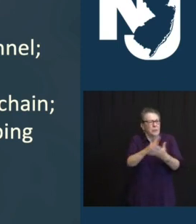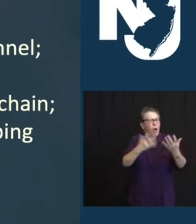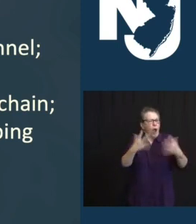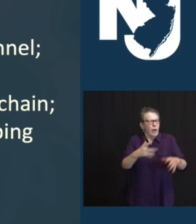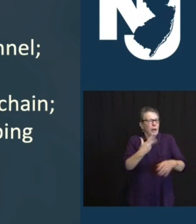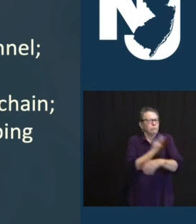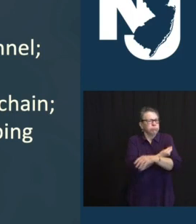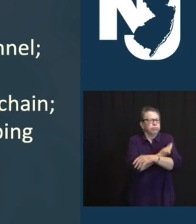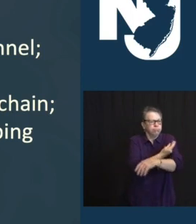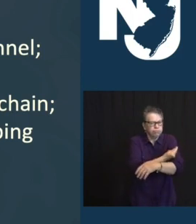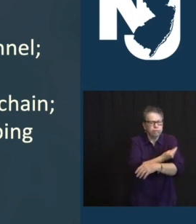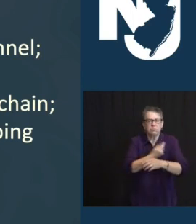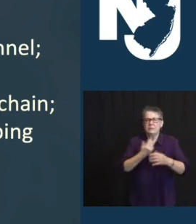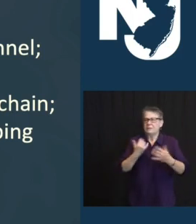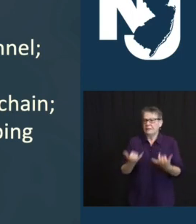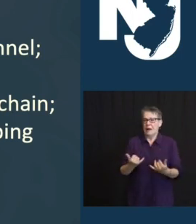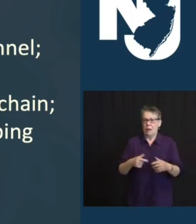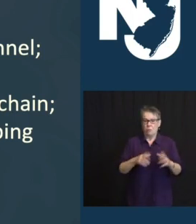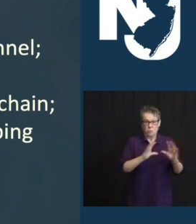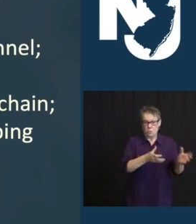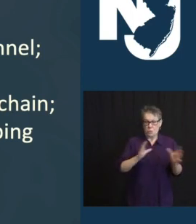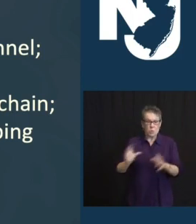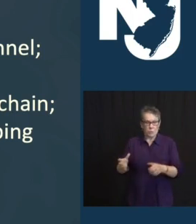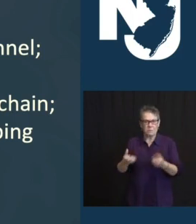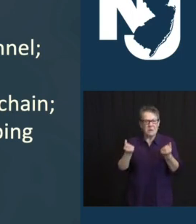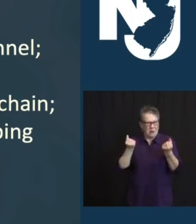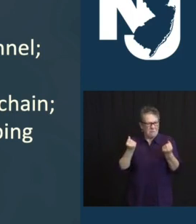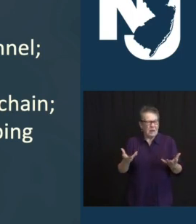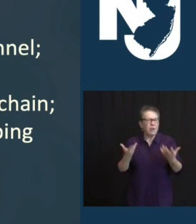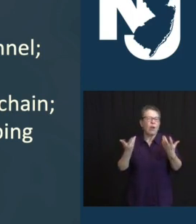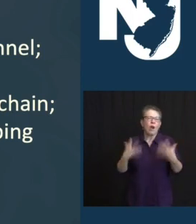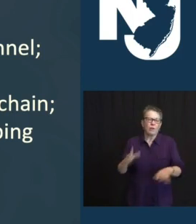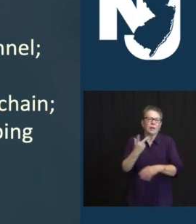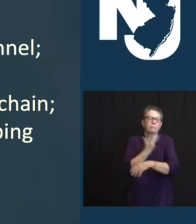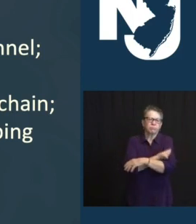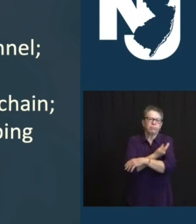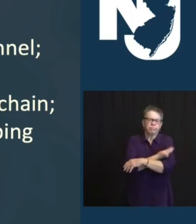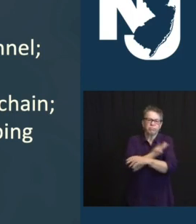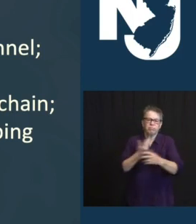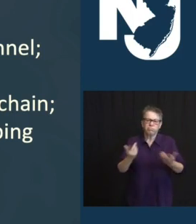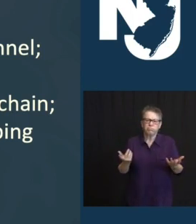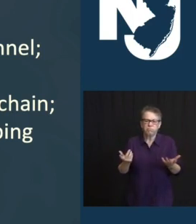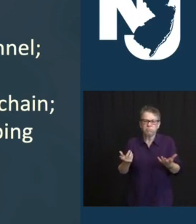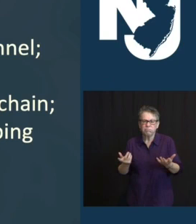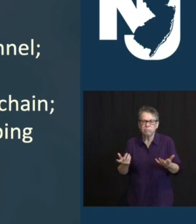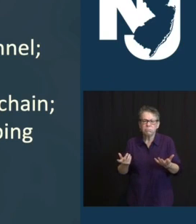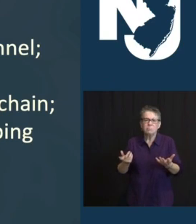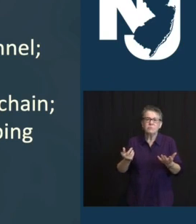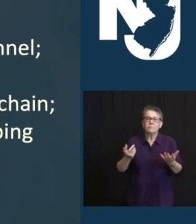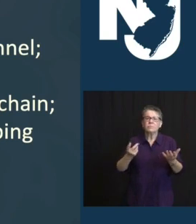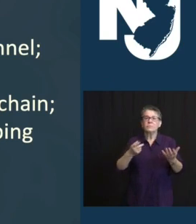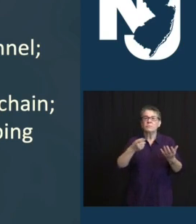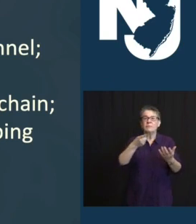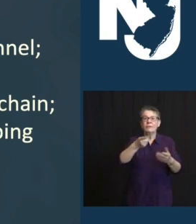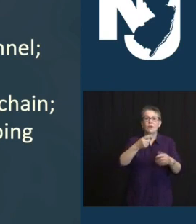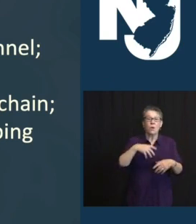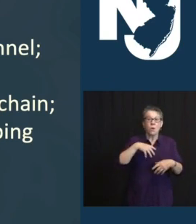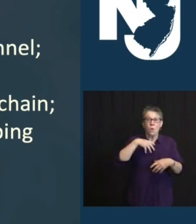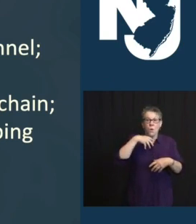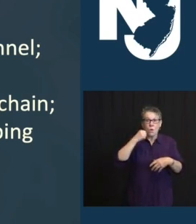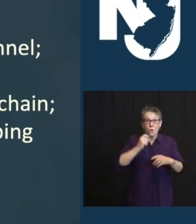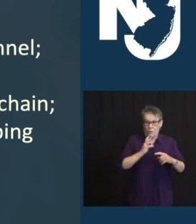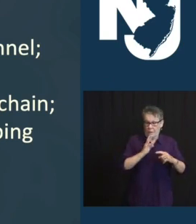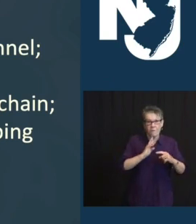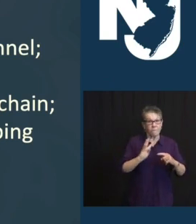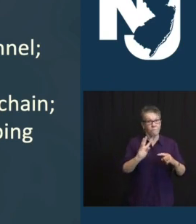FOLKS WHO HAVE ALREADY BEEN VACCINATED. SO, TO PUT IT THIS WAY, IF YOU'RE 40 YEARS OLD AND YOU'VE GOT DIABETES AND YOU WORK